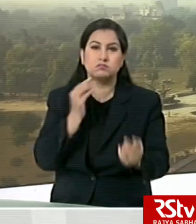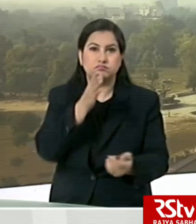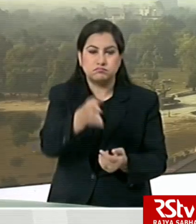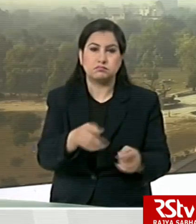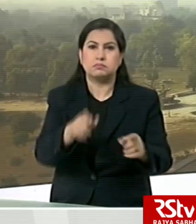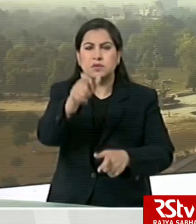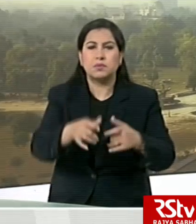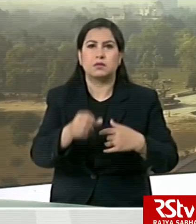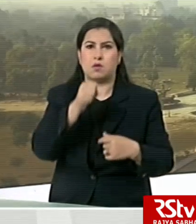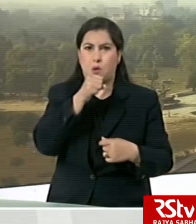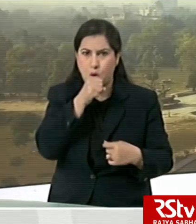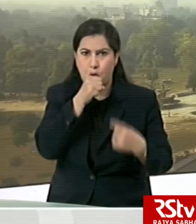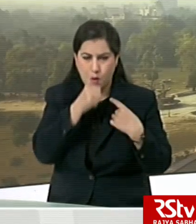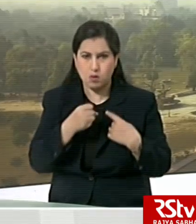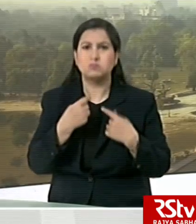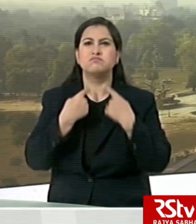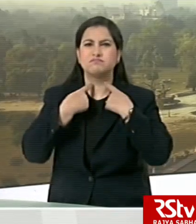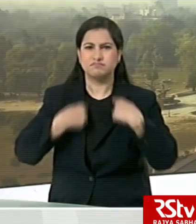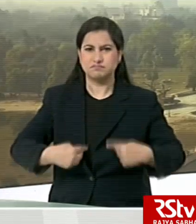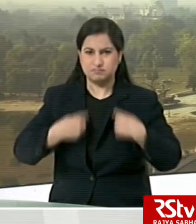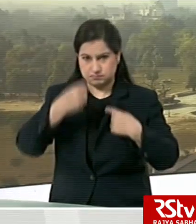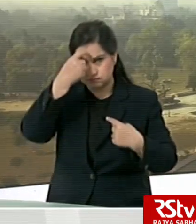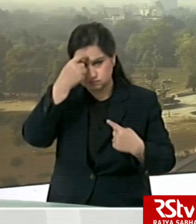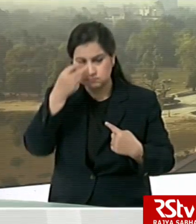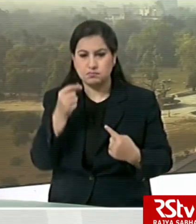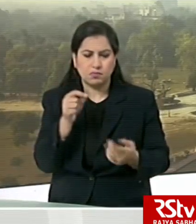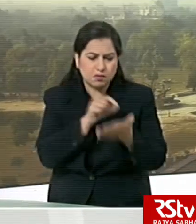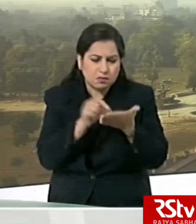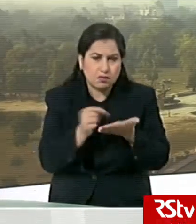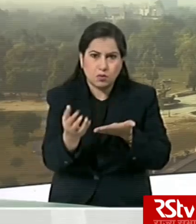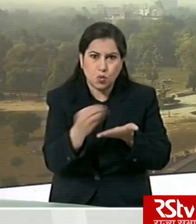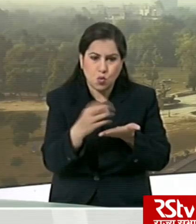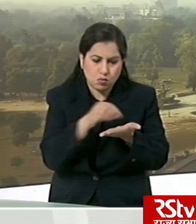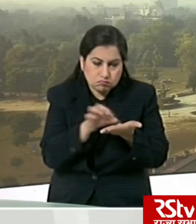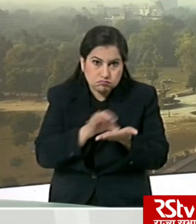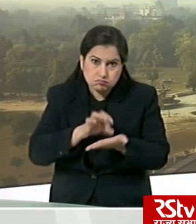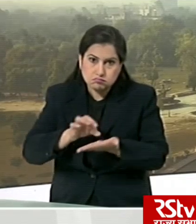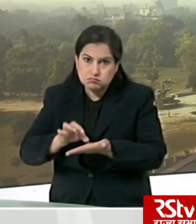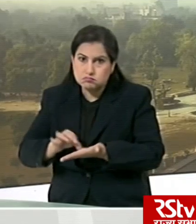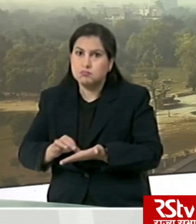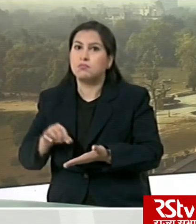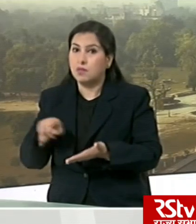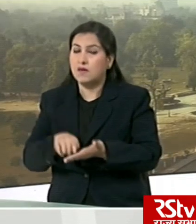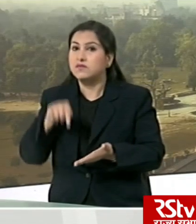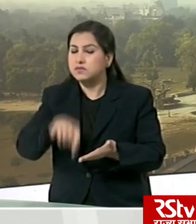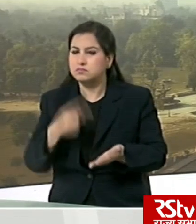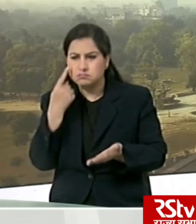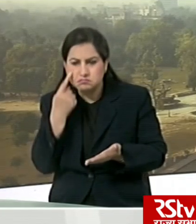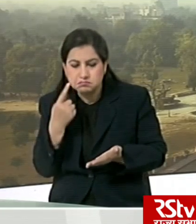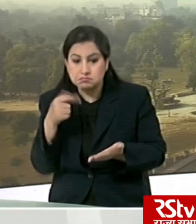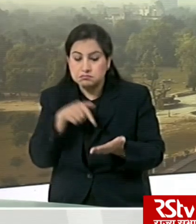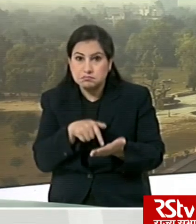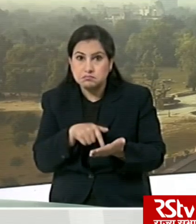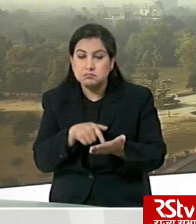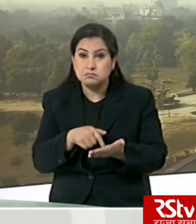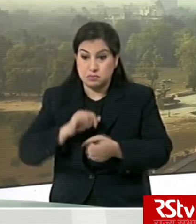fever and respiratory problems are being tracked. The officials are also ensuring that these patients are not suffering